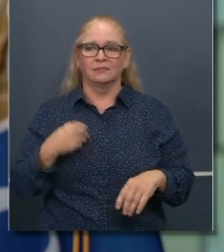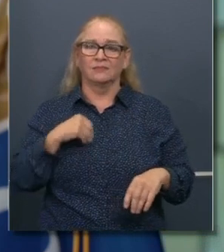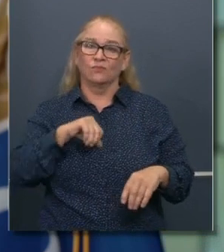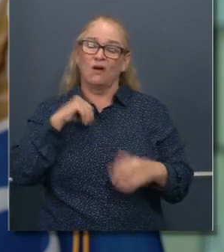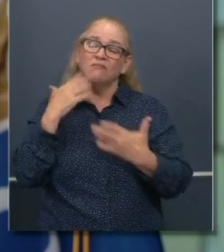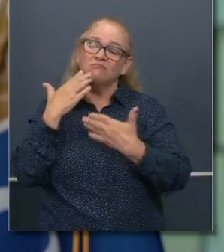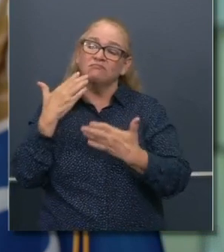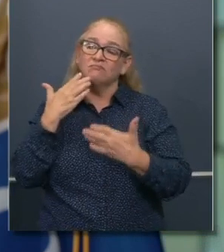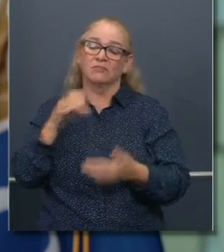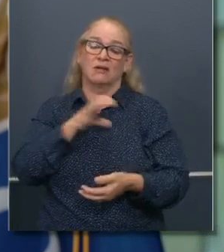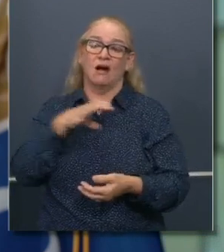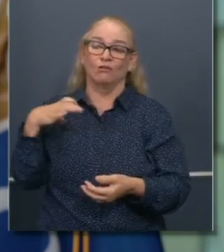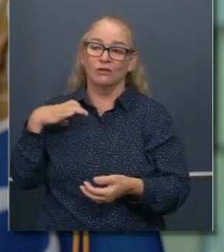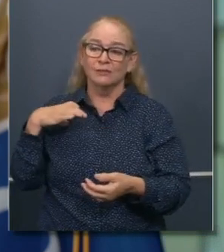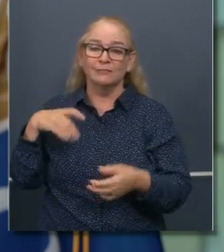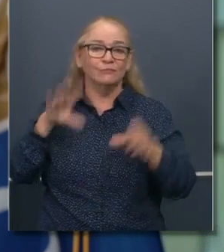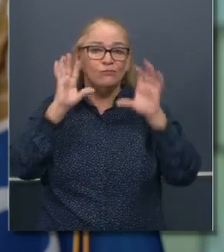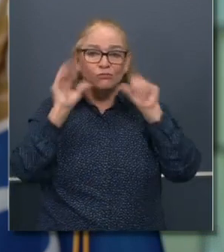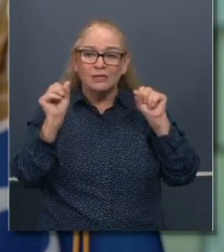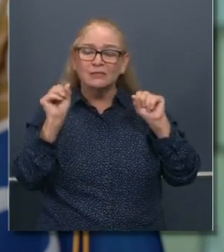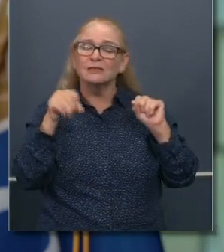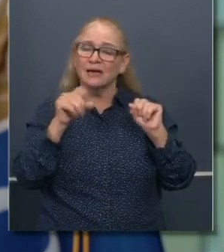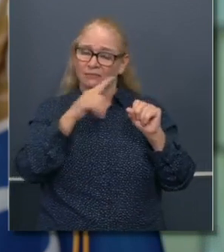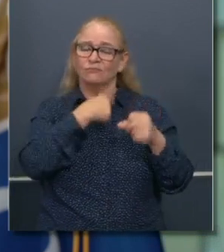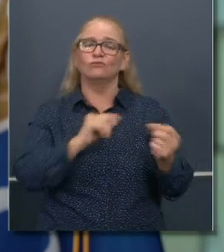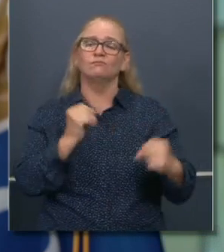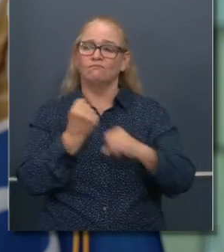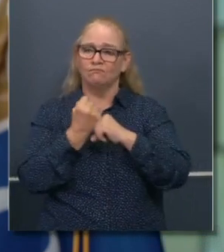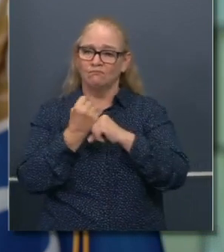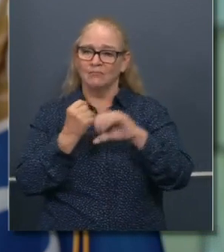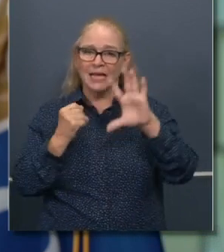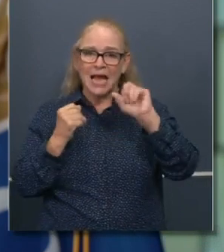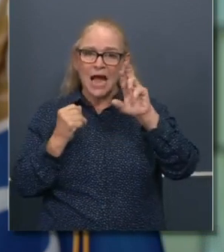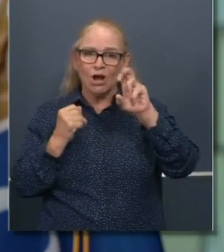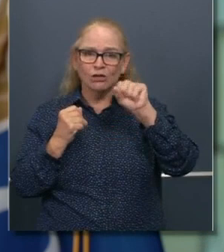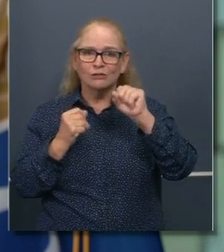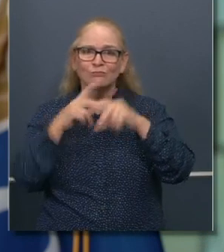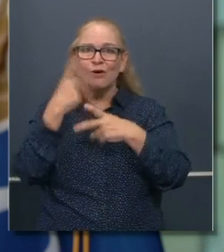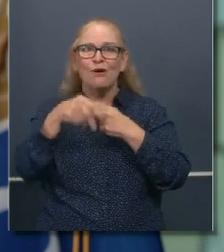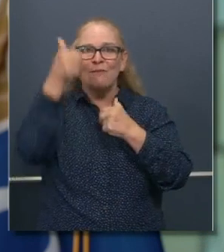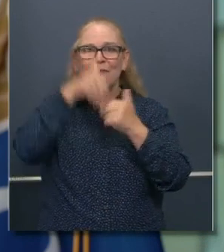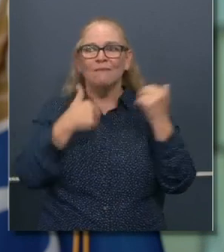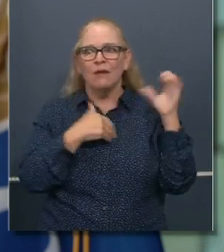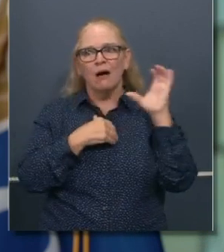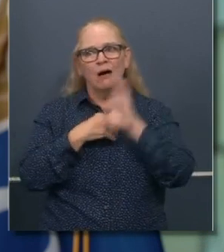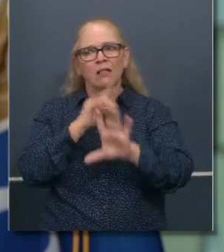the president, uh, for endorsing the cares act for getting that $600 contribution.